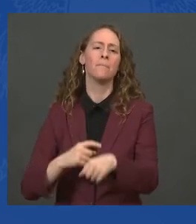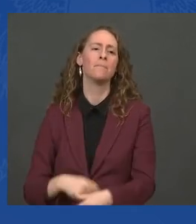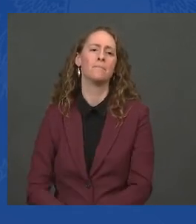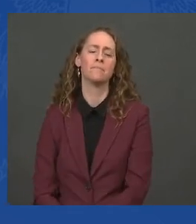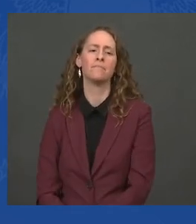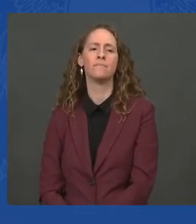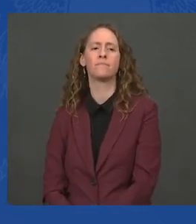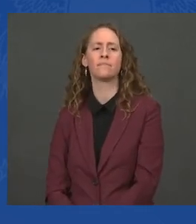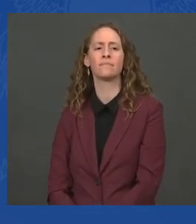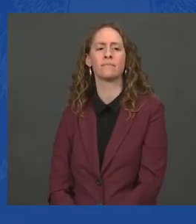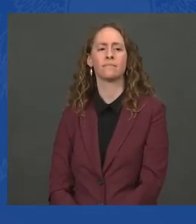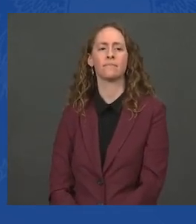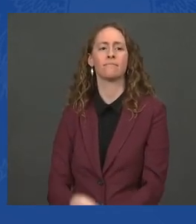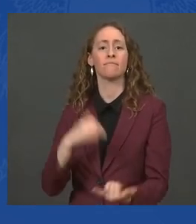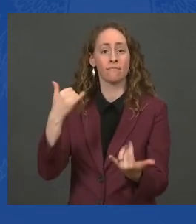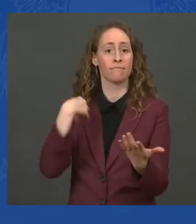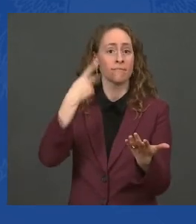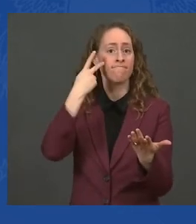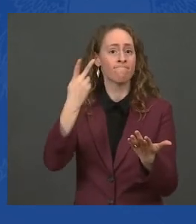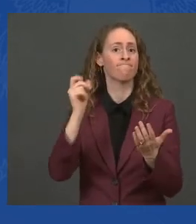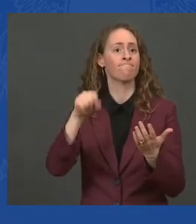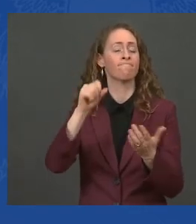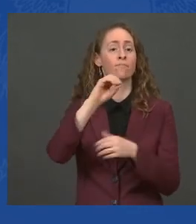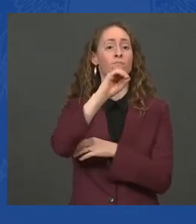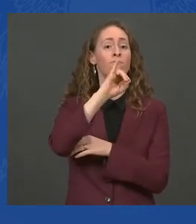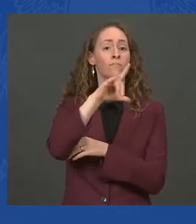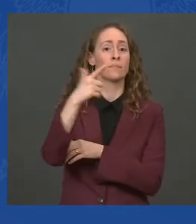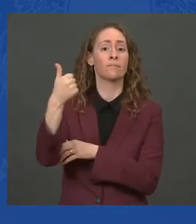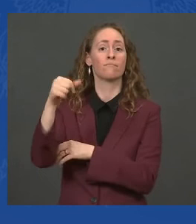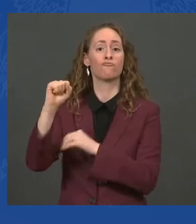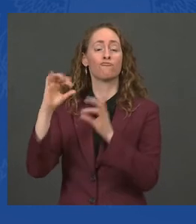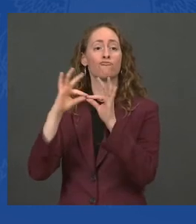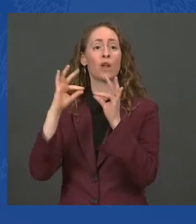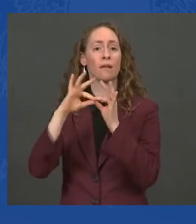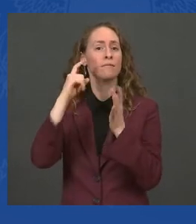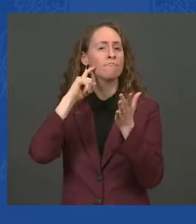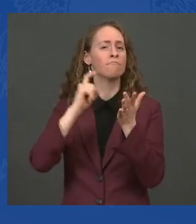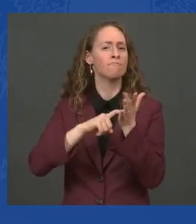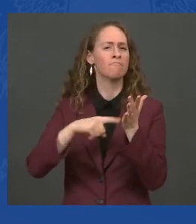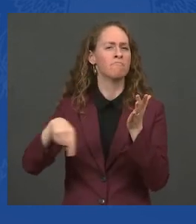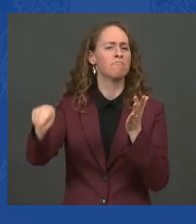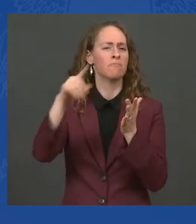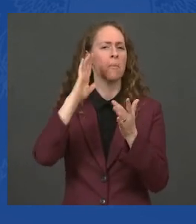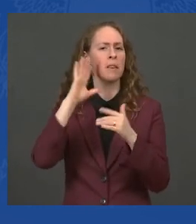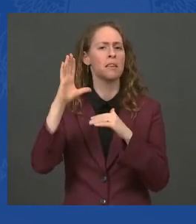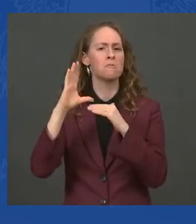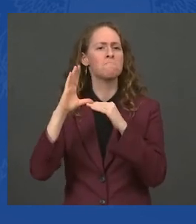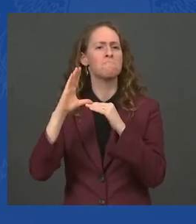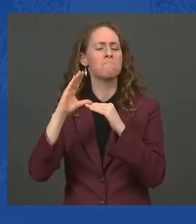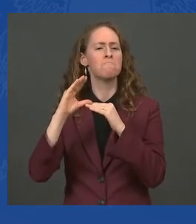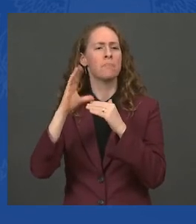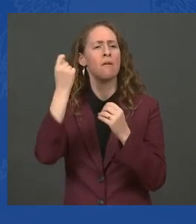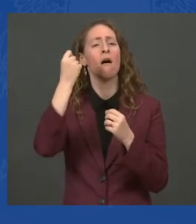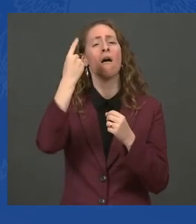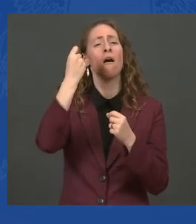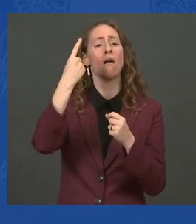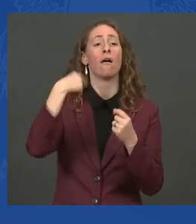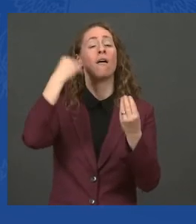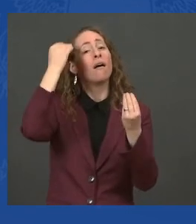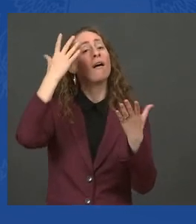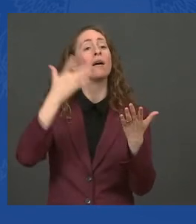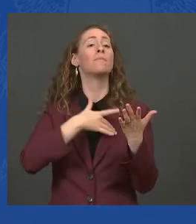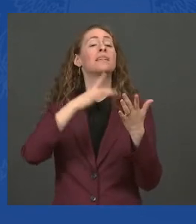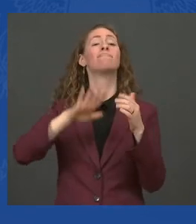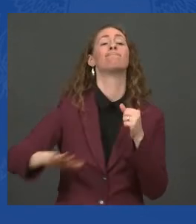prices out of the wells, oil and gas prices on the wholesale market come down significantly. Since the end of